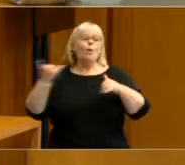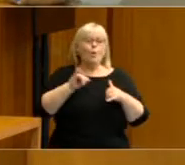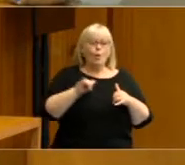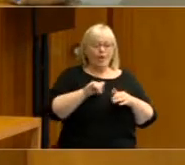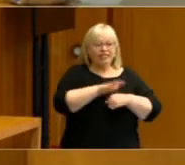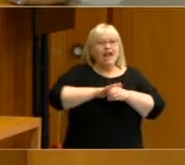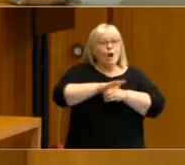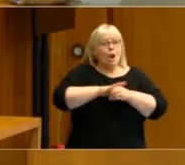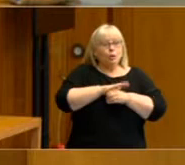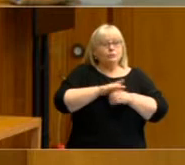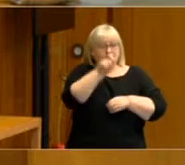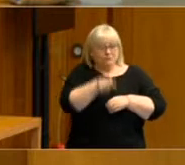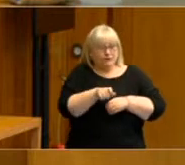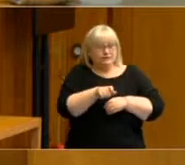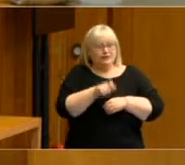determine how they vote.